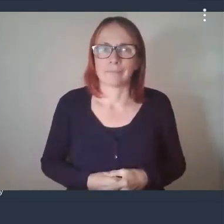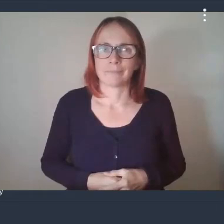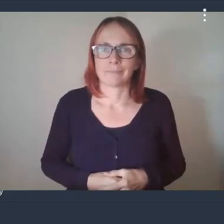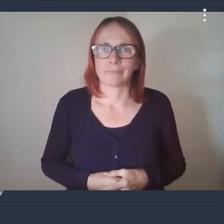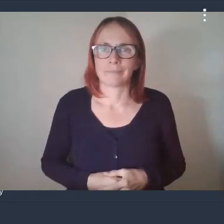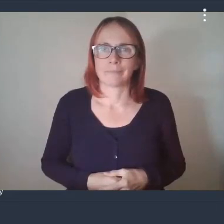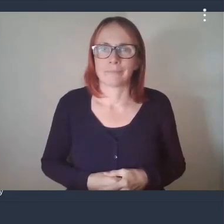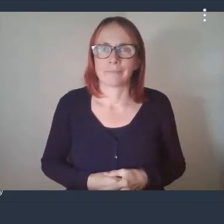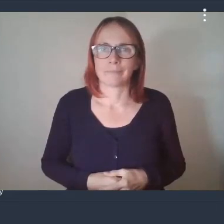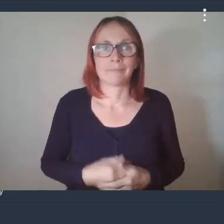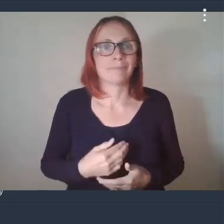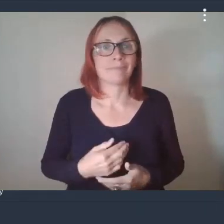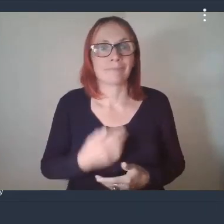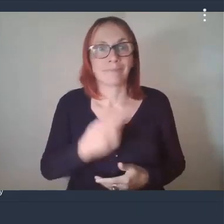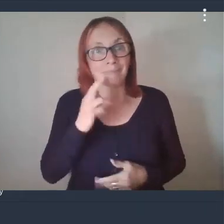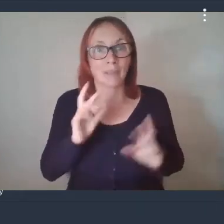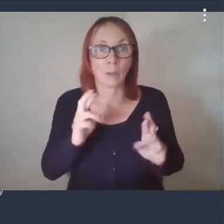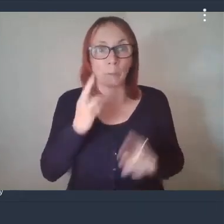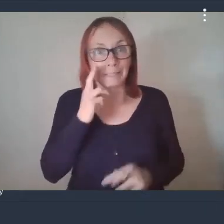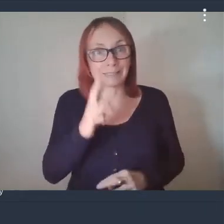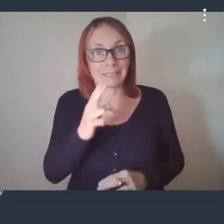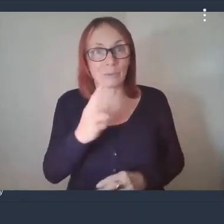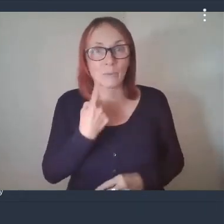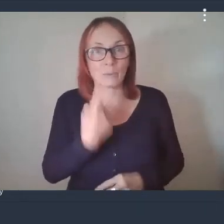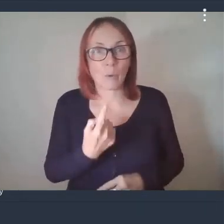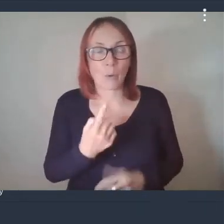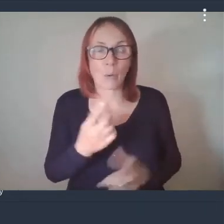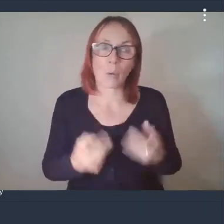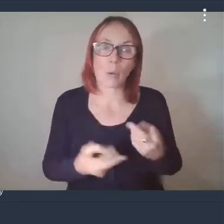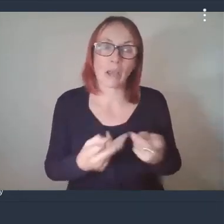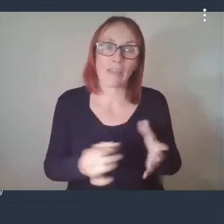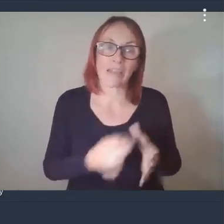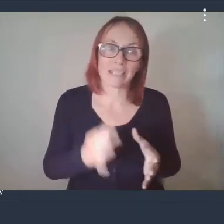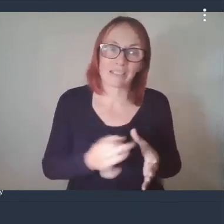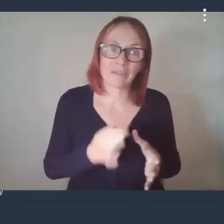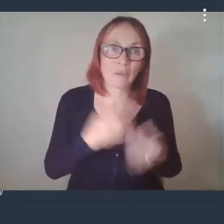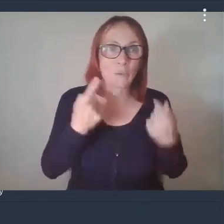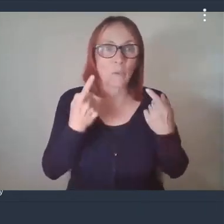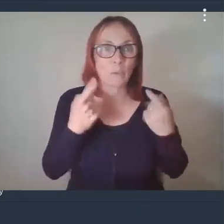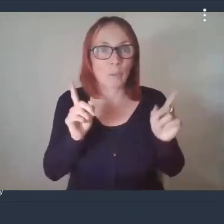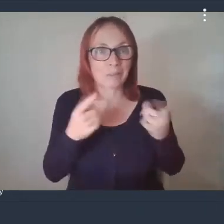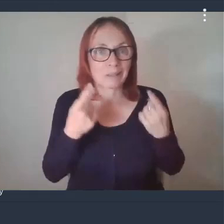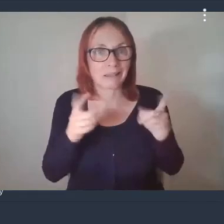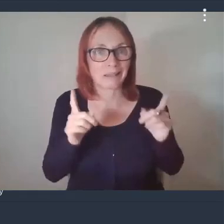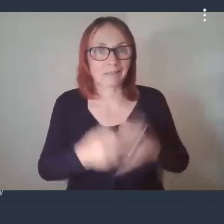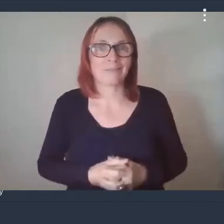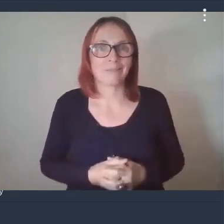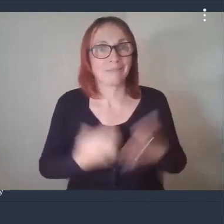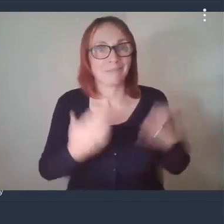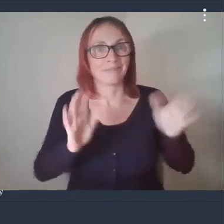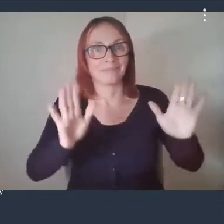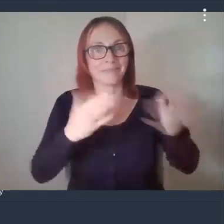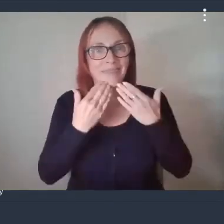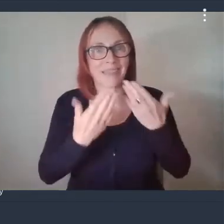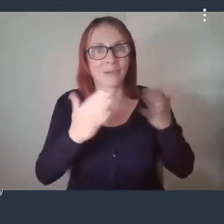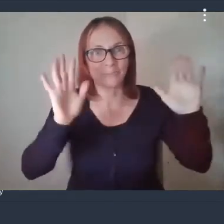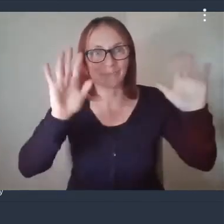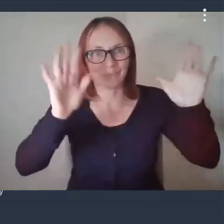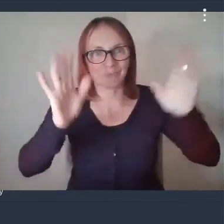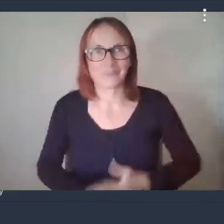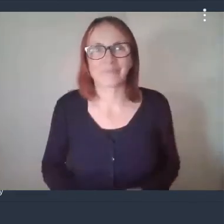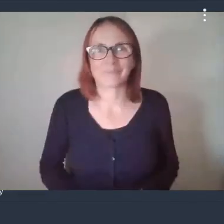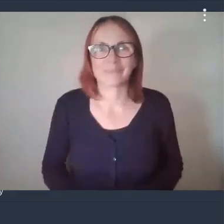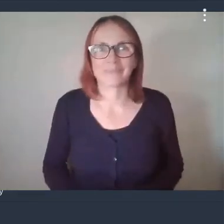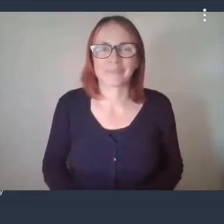come back tomorrow to hear another interview and some more uh our musical acts this week thank you bye bye